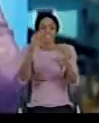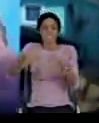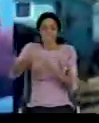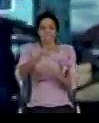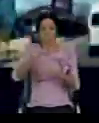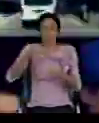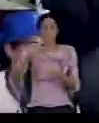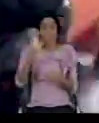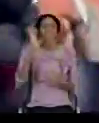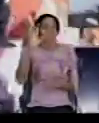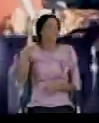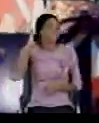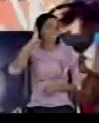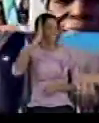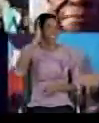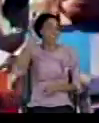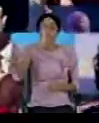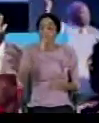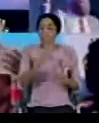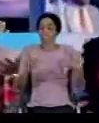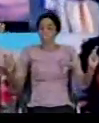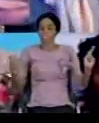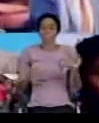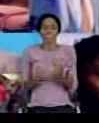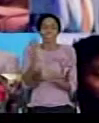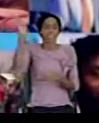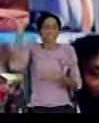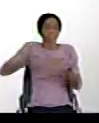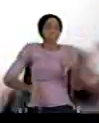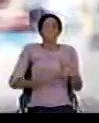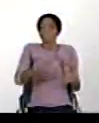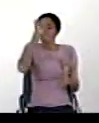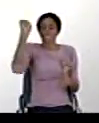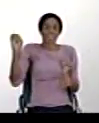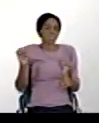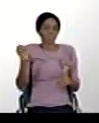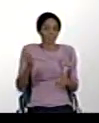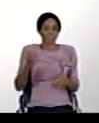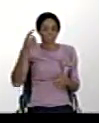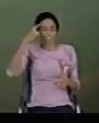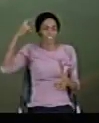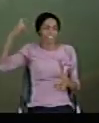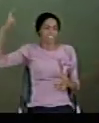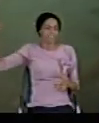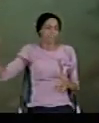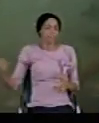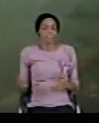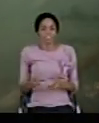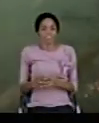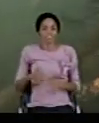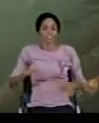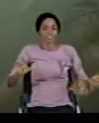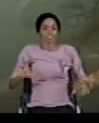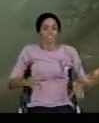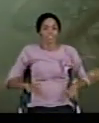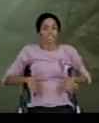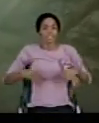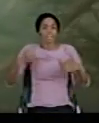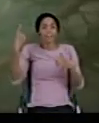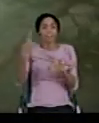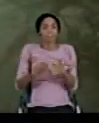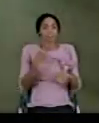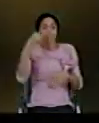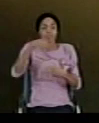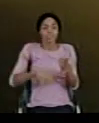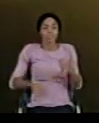testimony will be greater than you ever imagined. DCK 2.0. Live from Elori